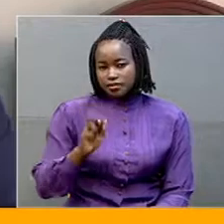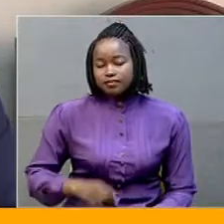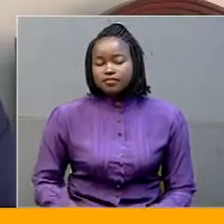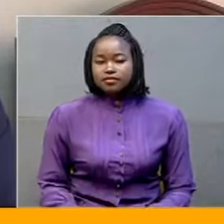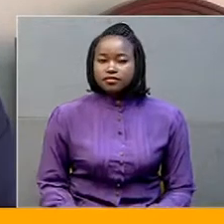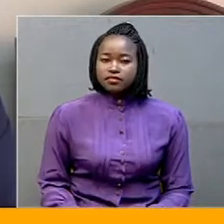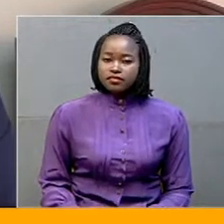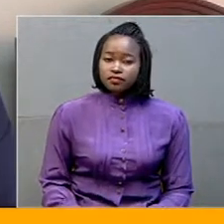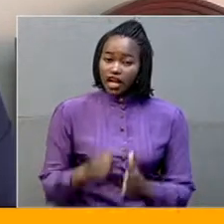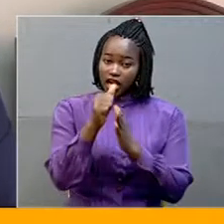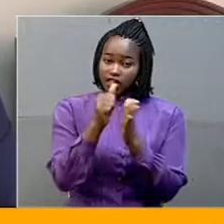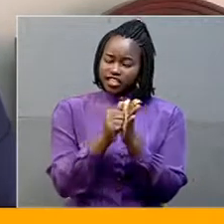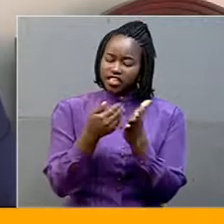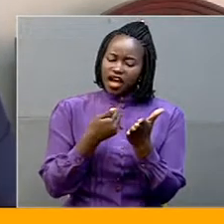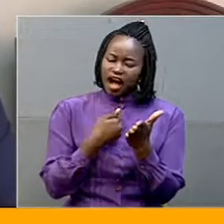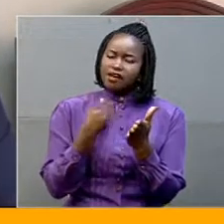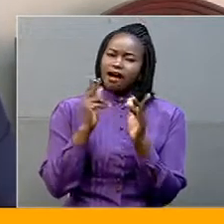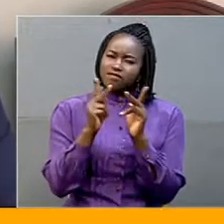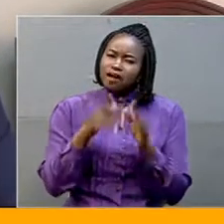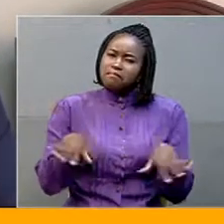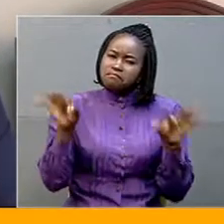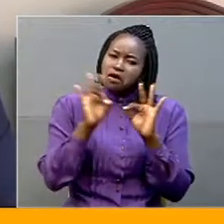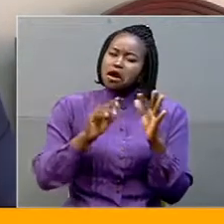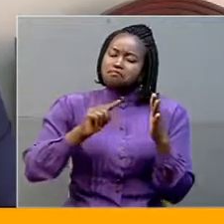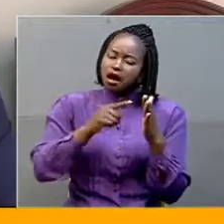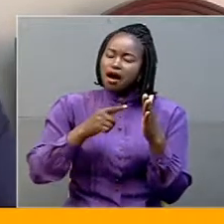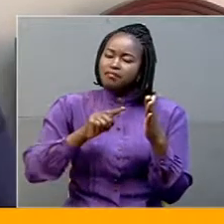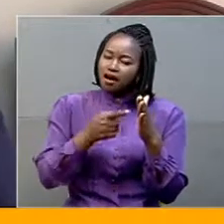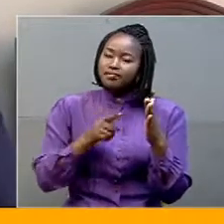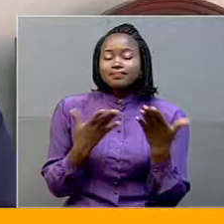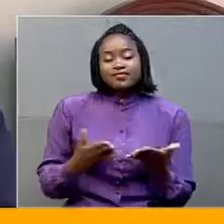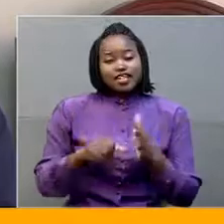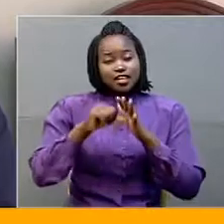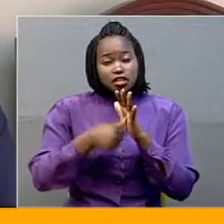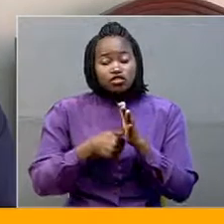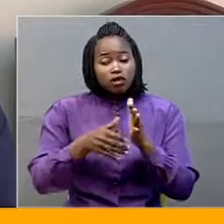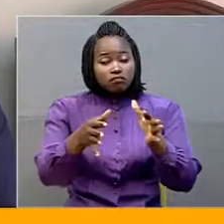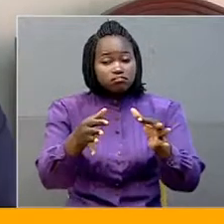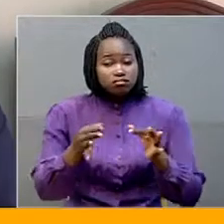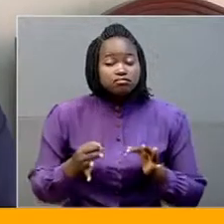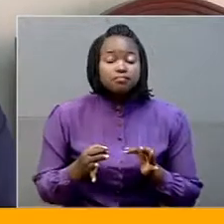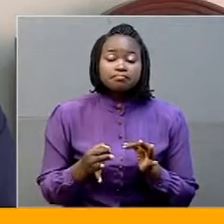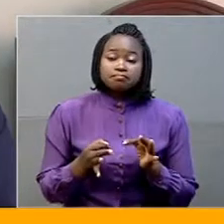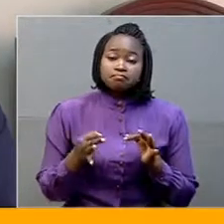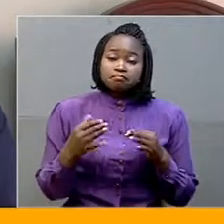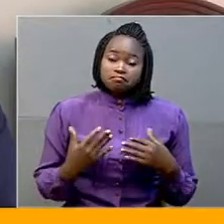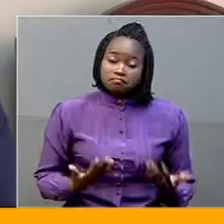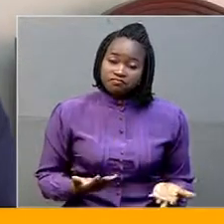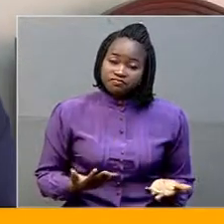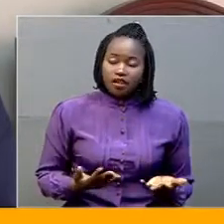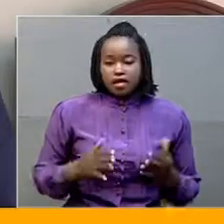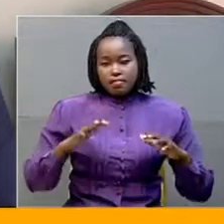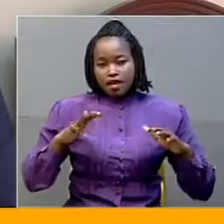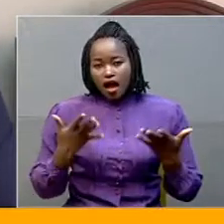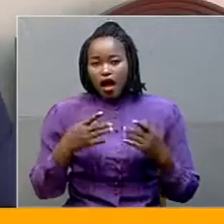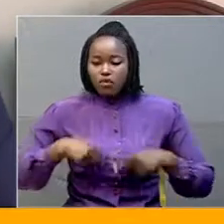business to handle today, including issues of accountability, how we